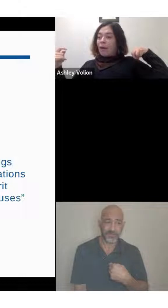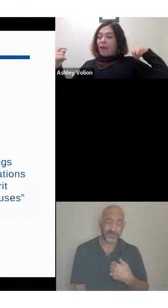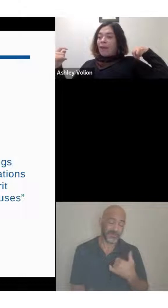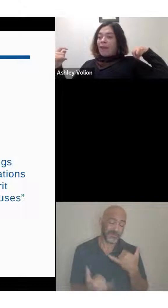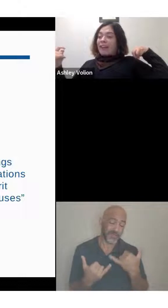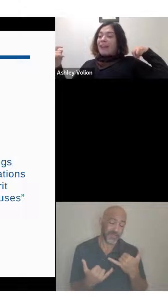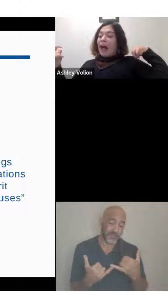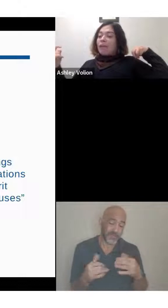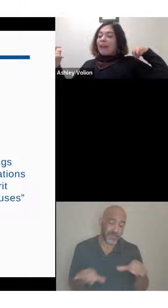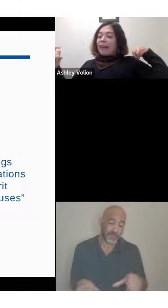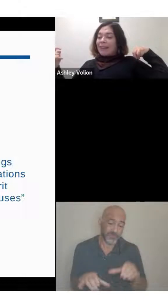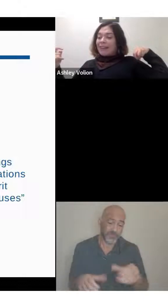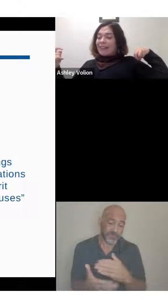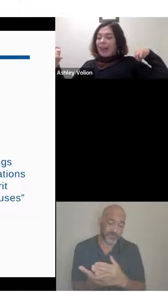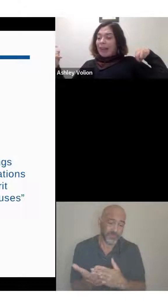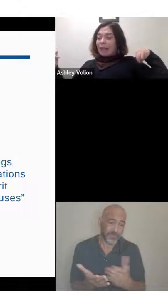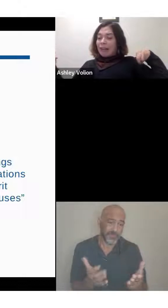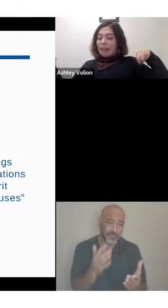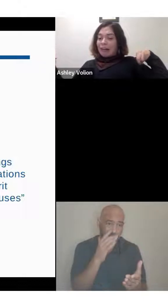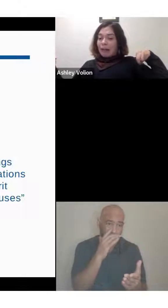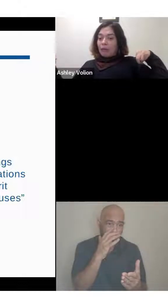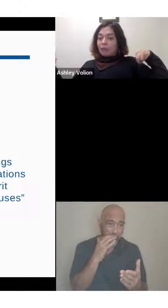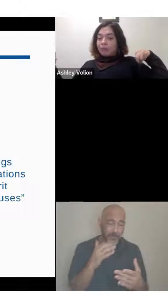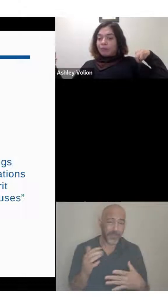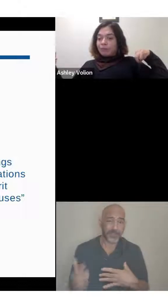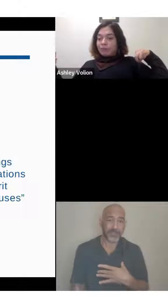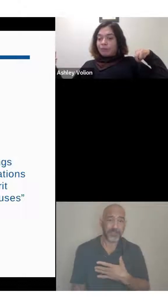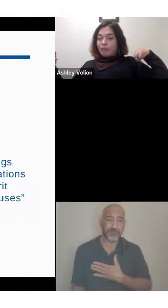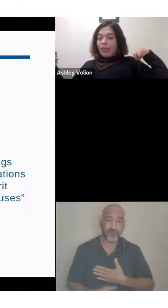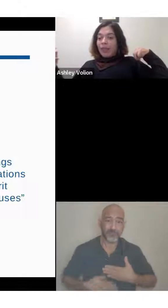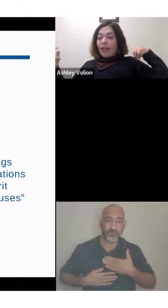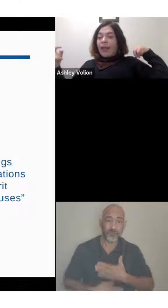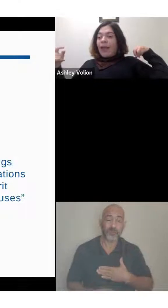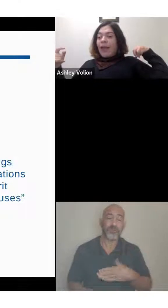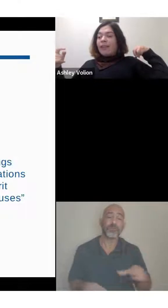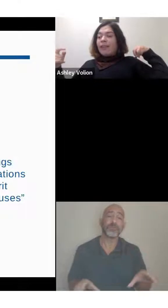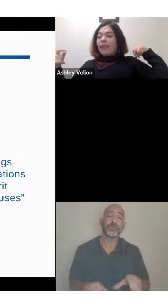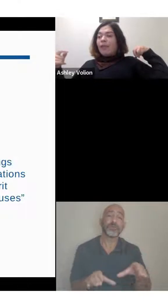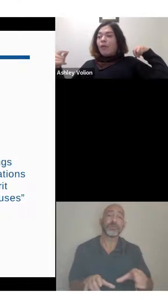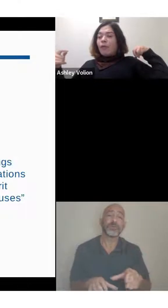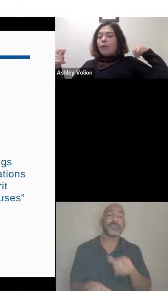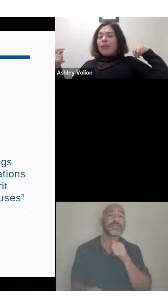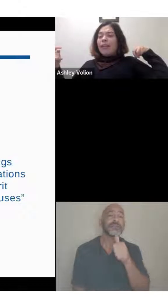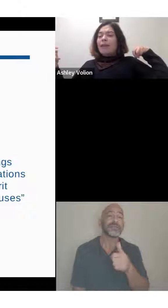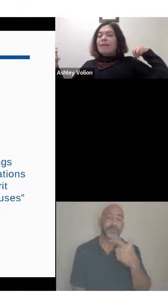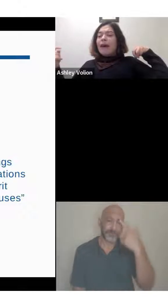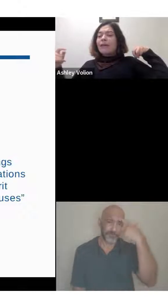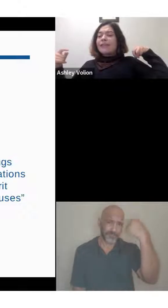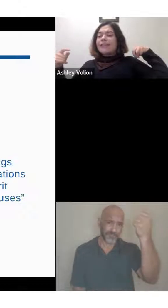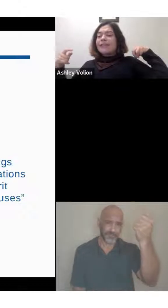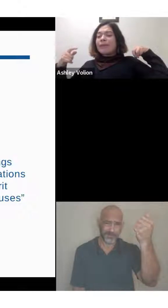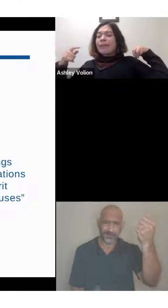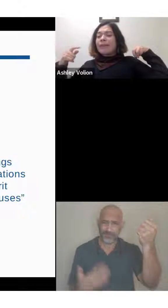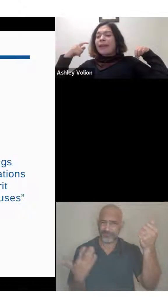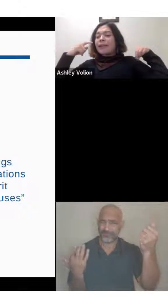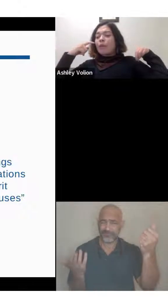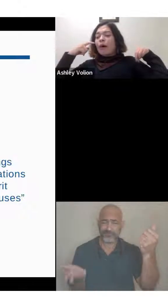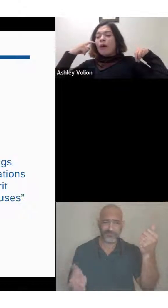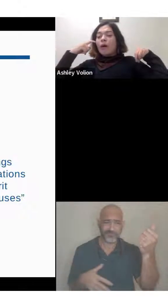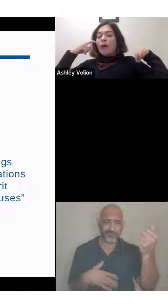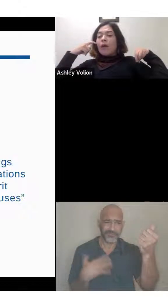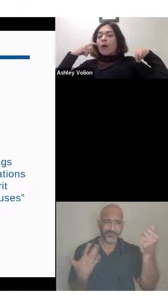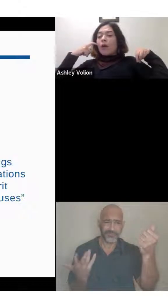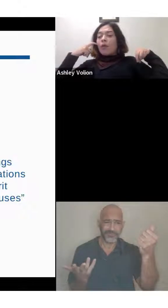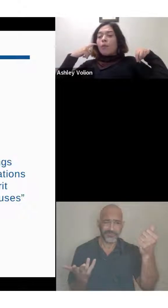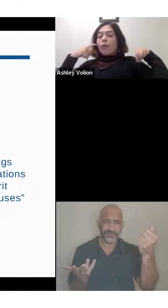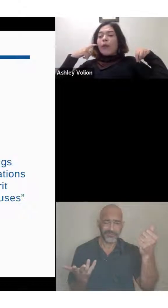do. And not because I'm a hero. And then when we think about disability as